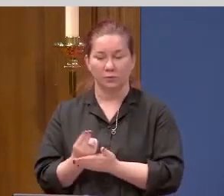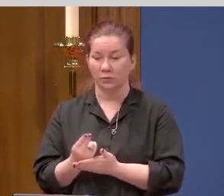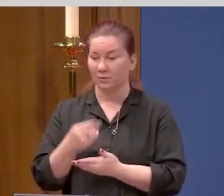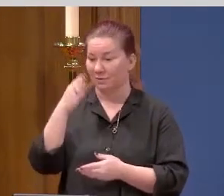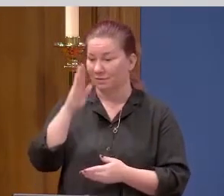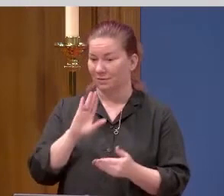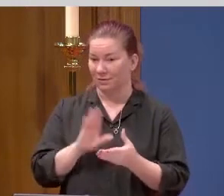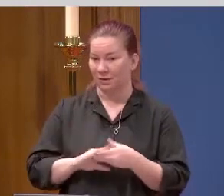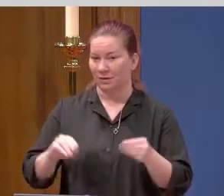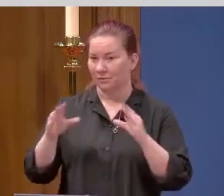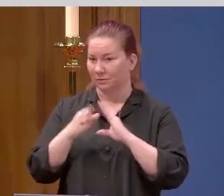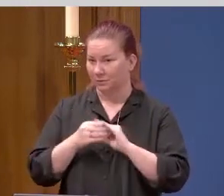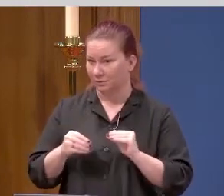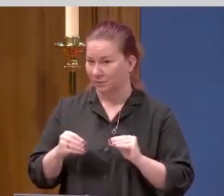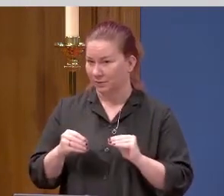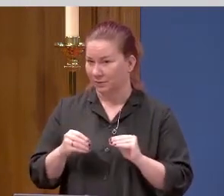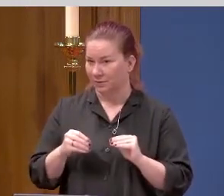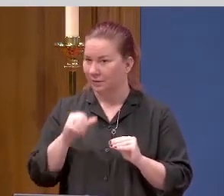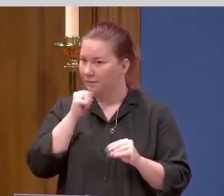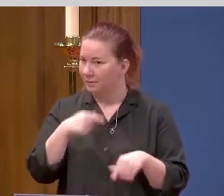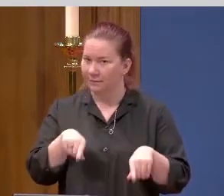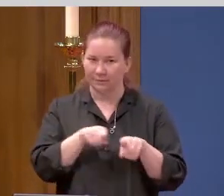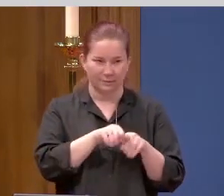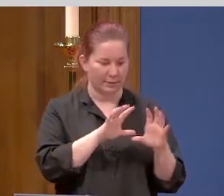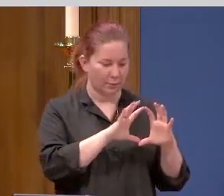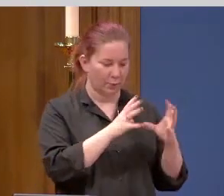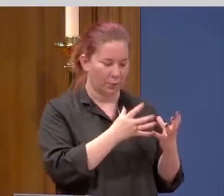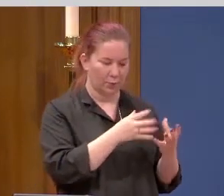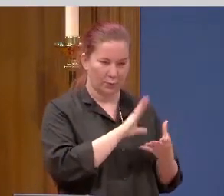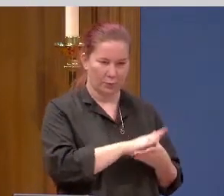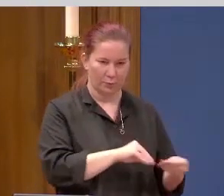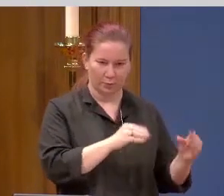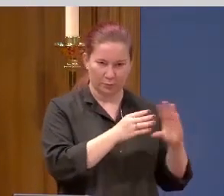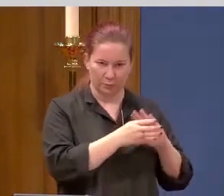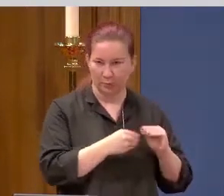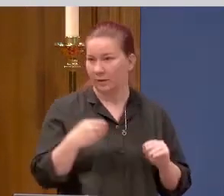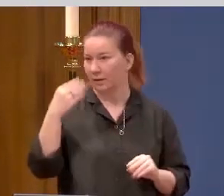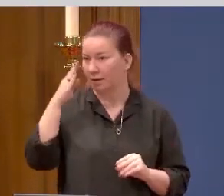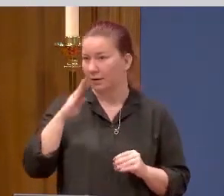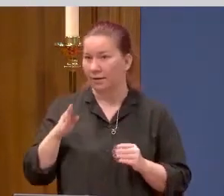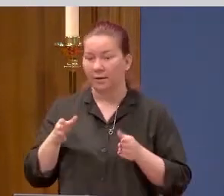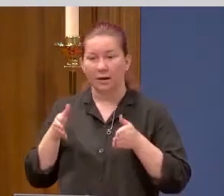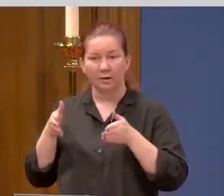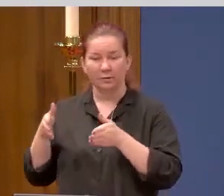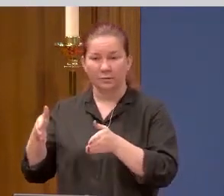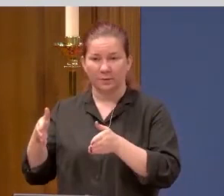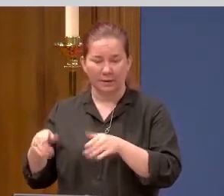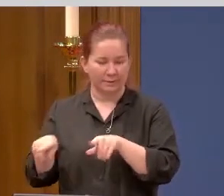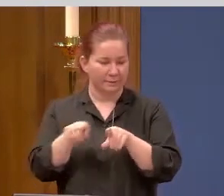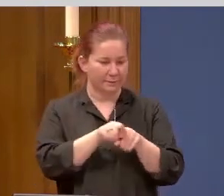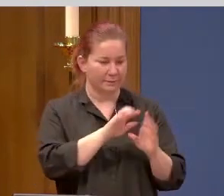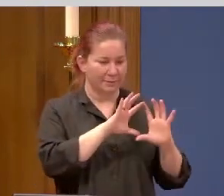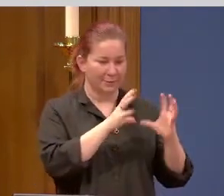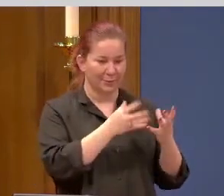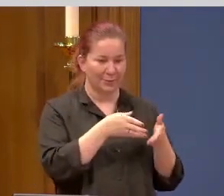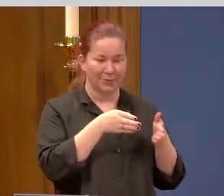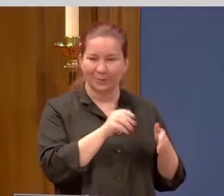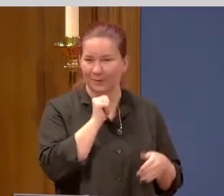God's story isn't the world's story. God's ways aren't the world's ways.